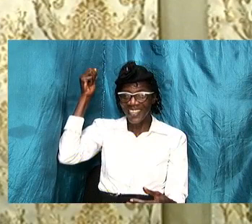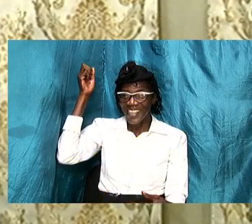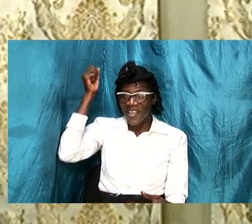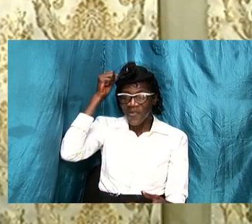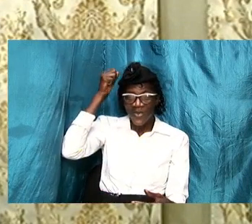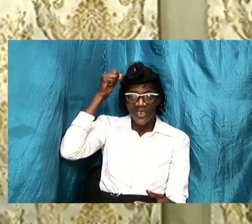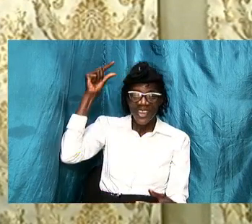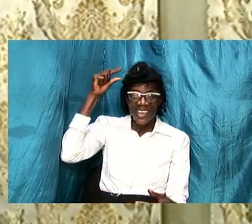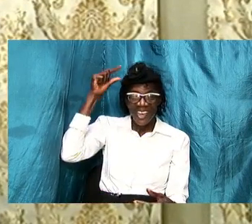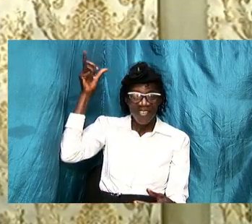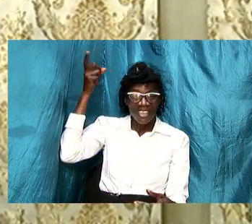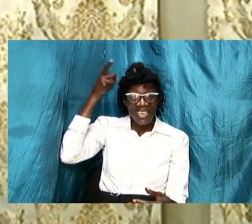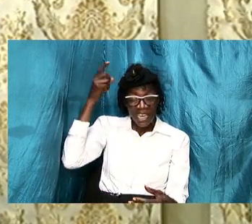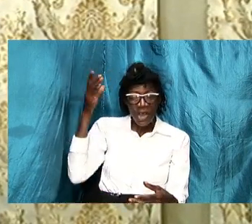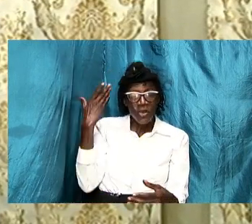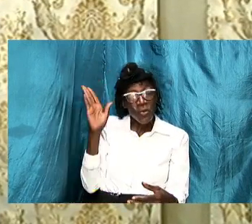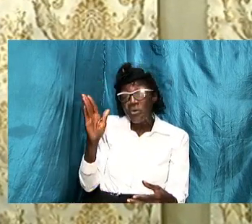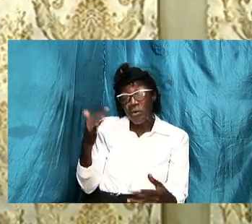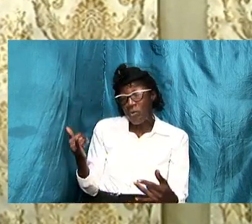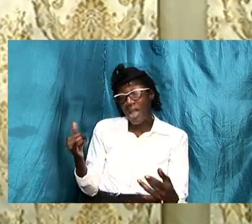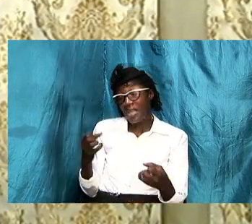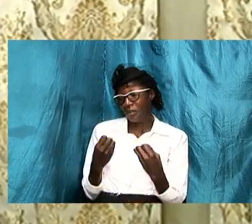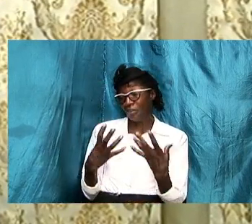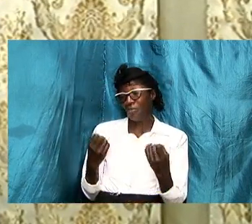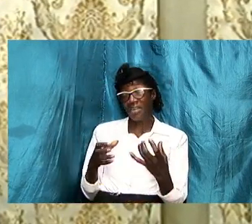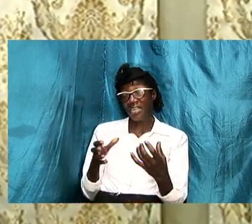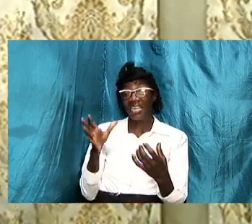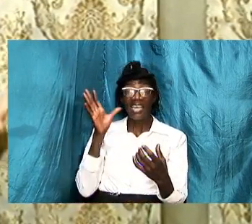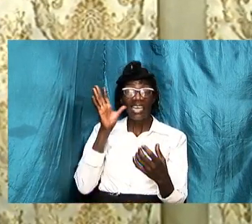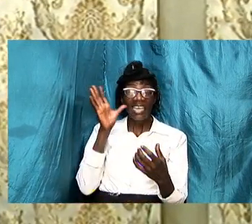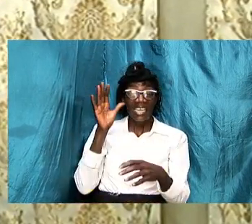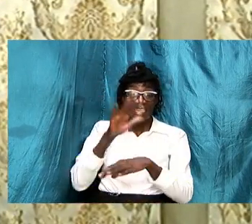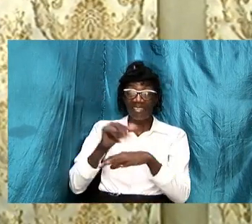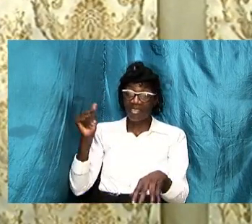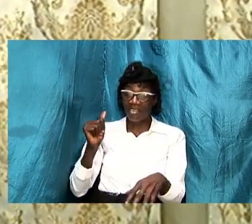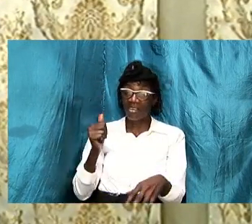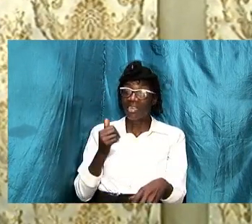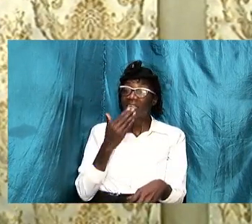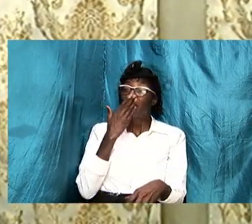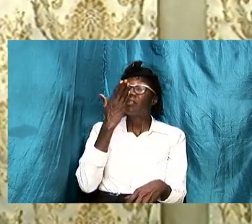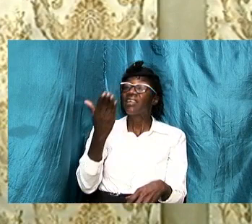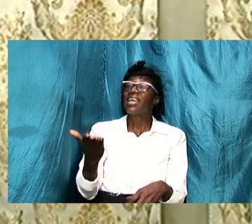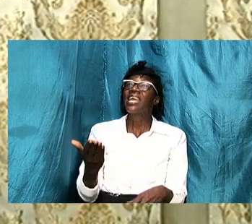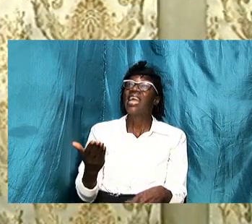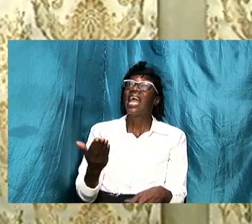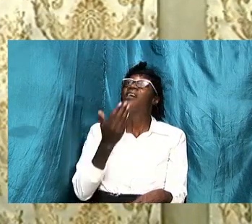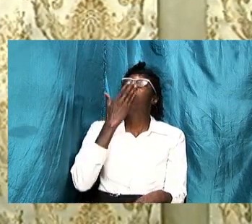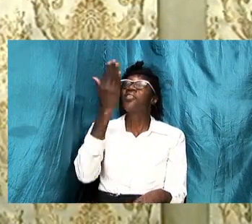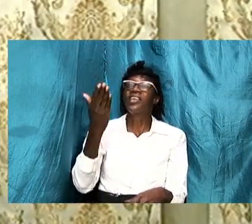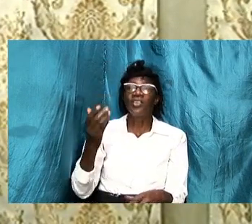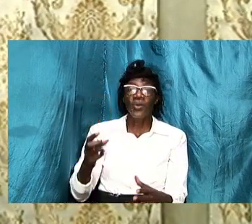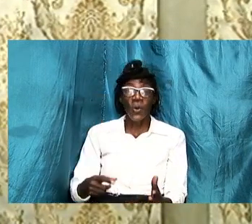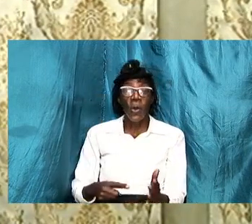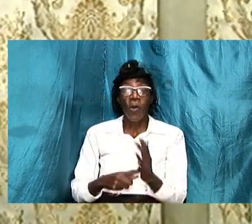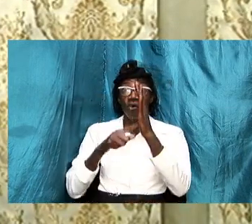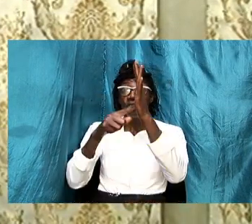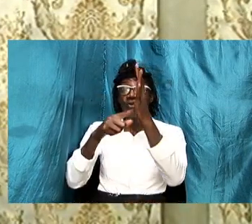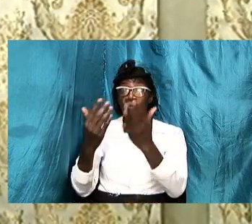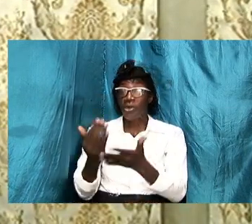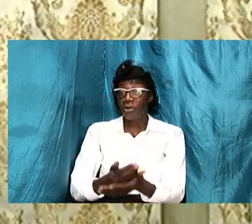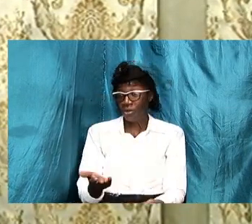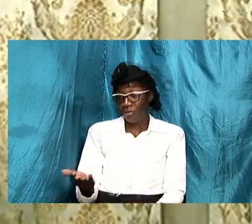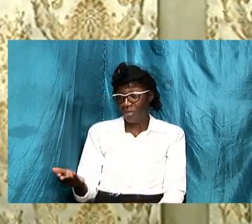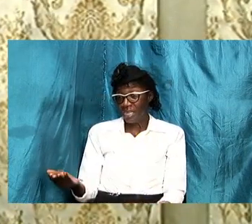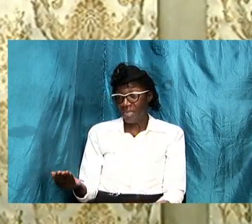and so many of them for that matter uh but they were saying thank you for highlighting some things thank you